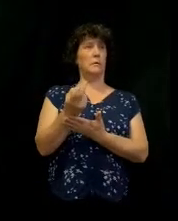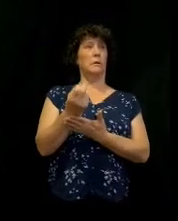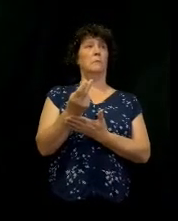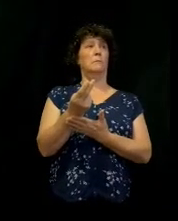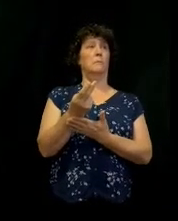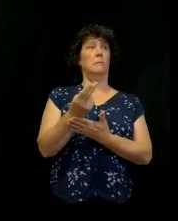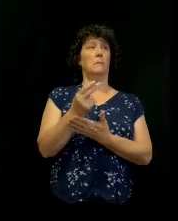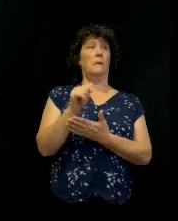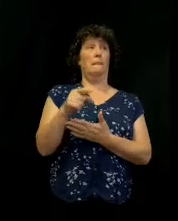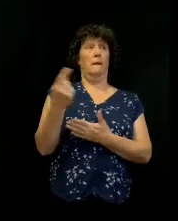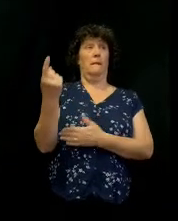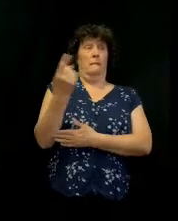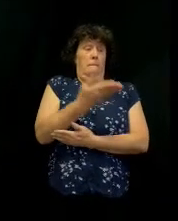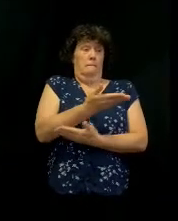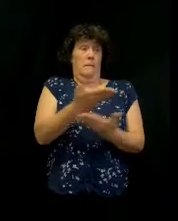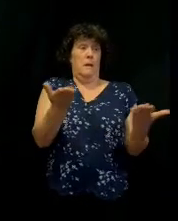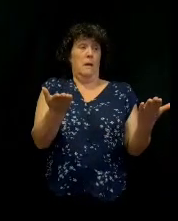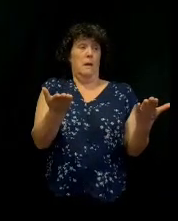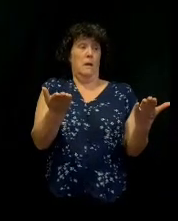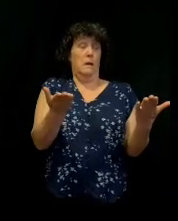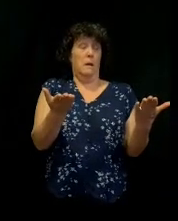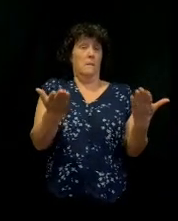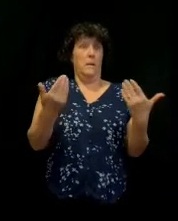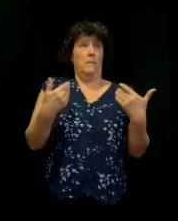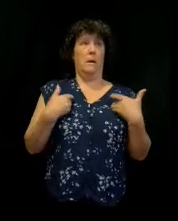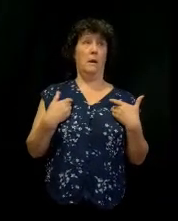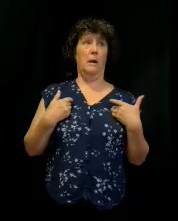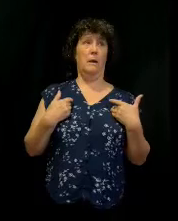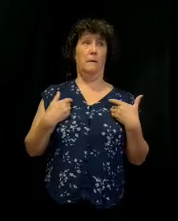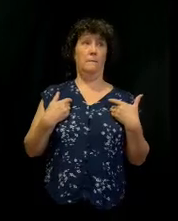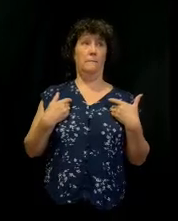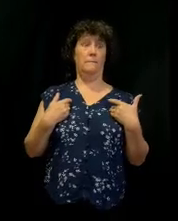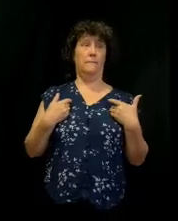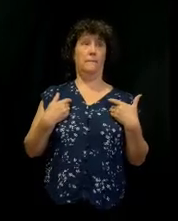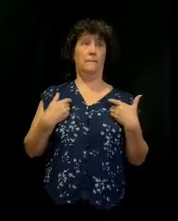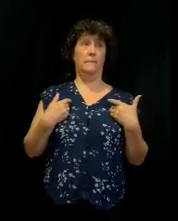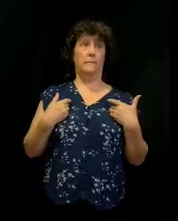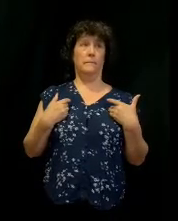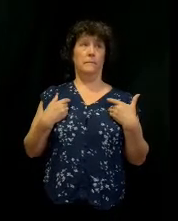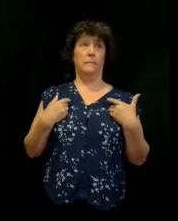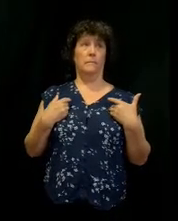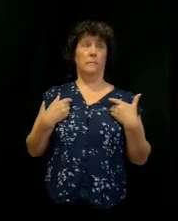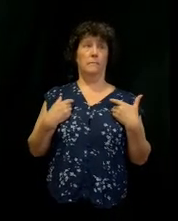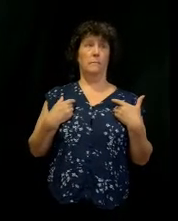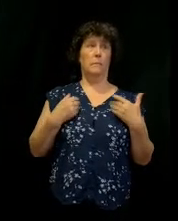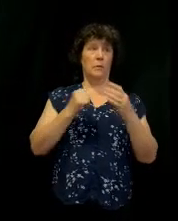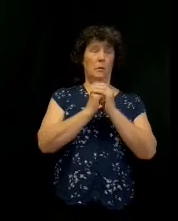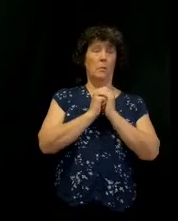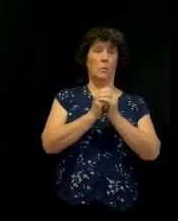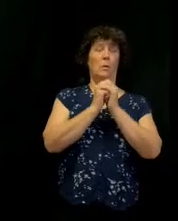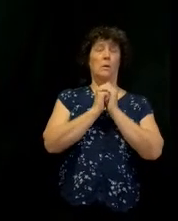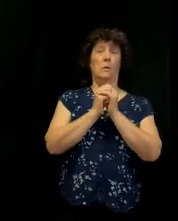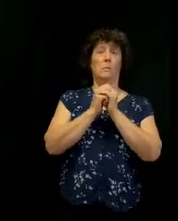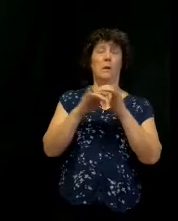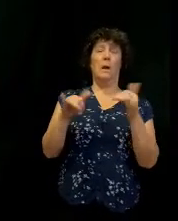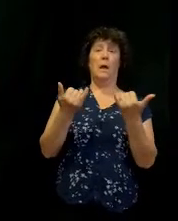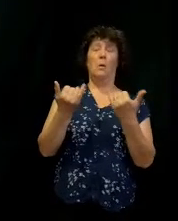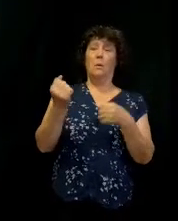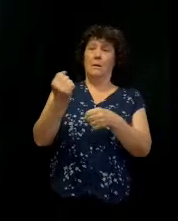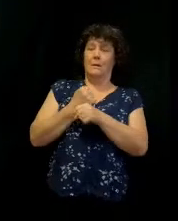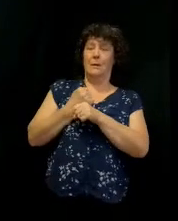that they may possess. I could sit here and preach for days. Worship is a way that we possess land.